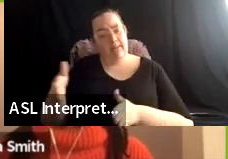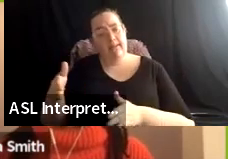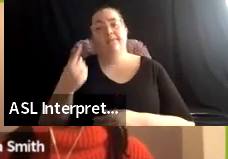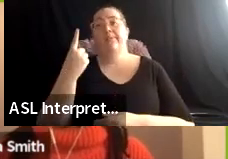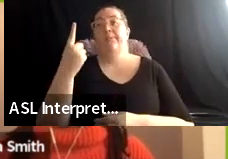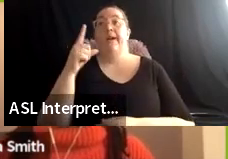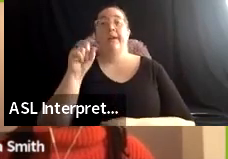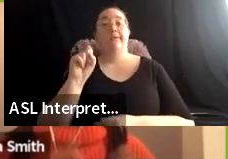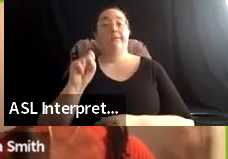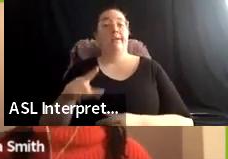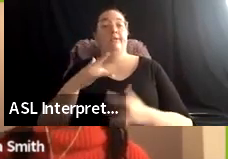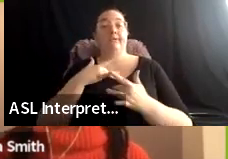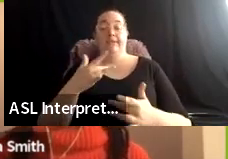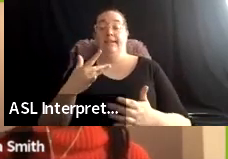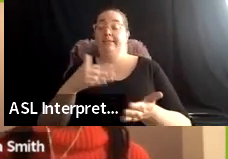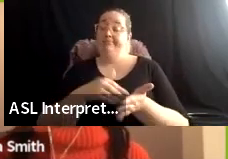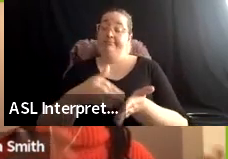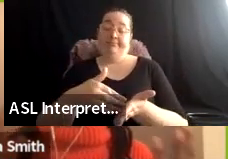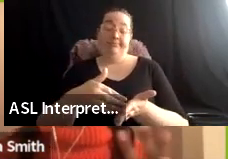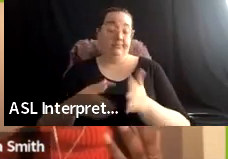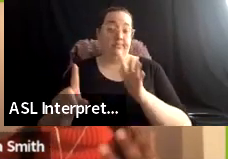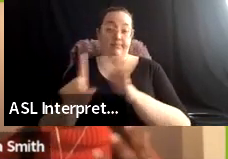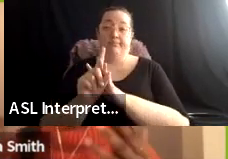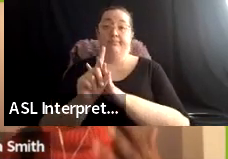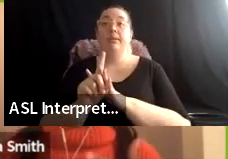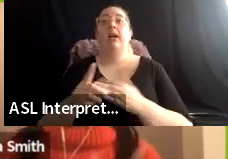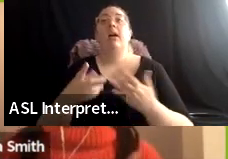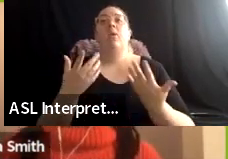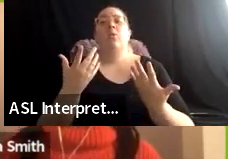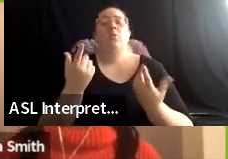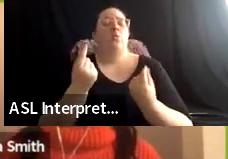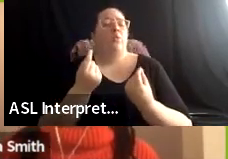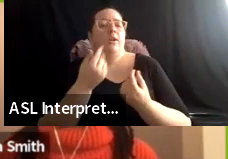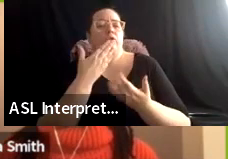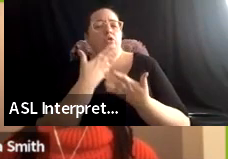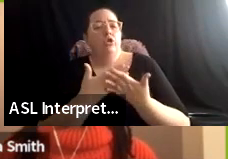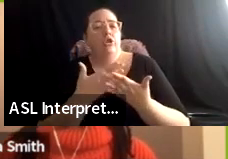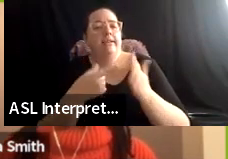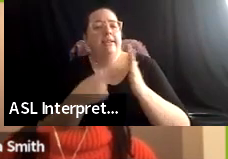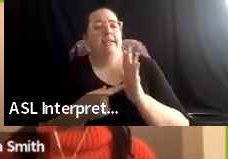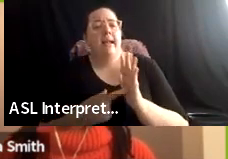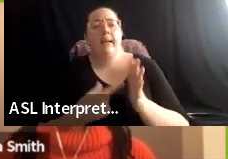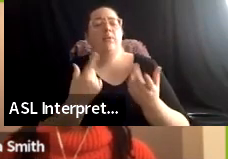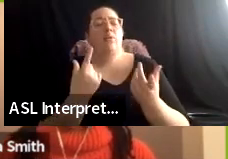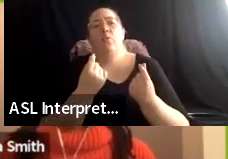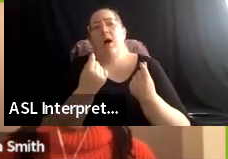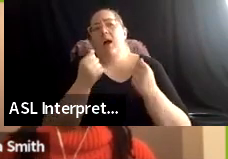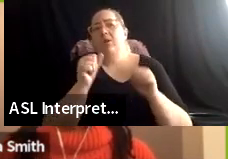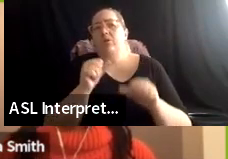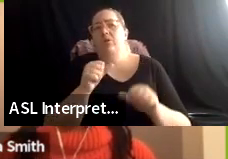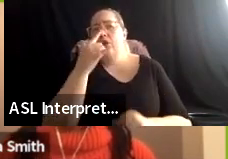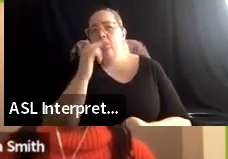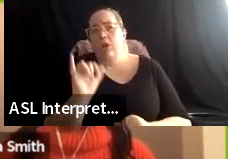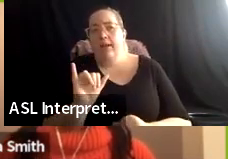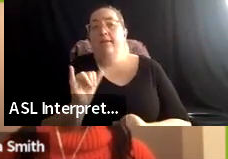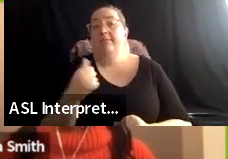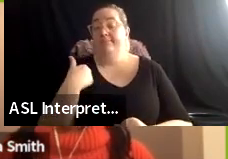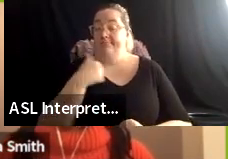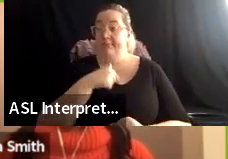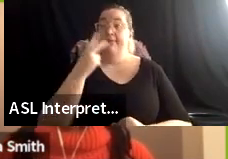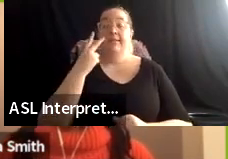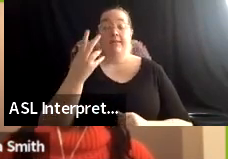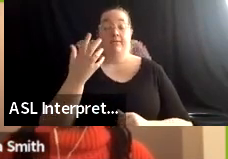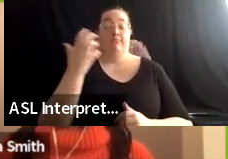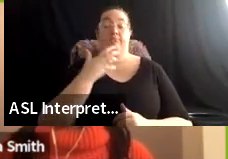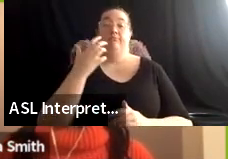presentation is, well, what, what is a good example, or what, what, what does this potentially look like? And, and we've seen really powerful and effective